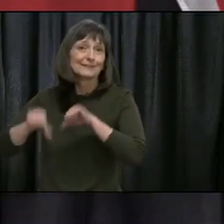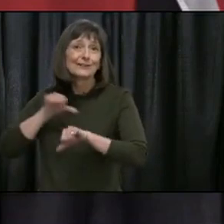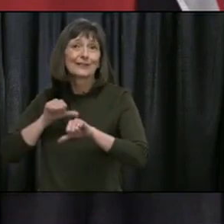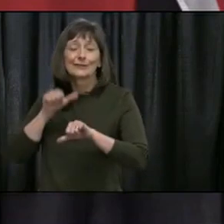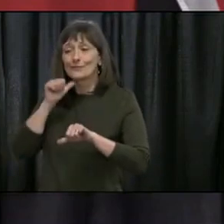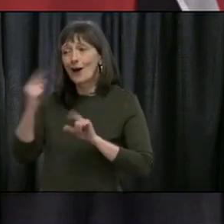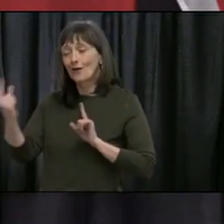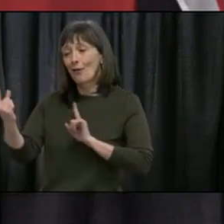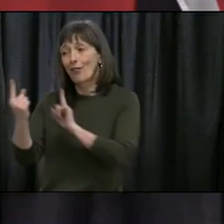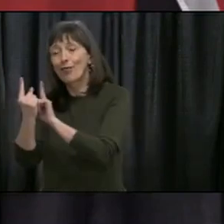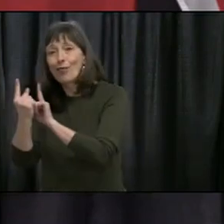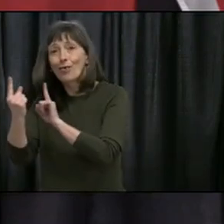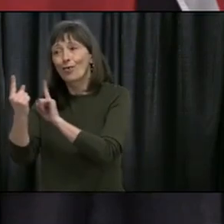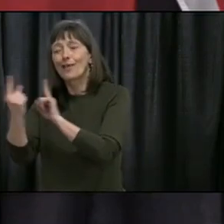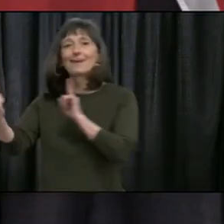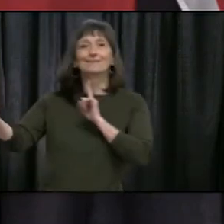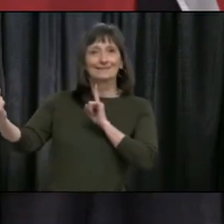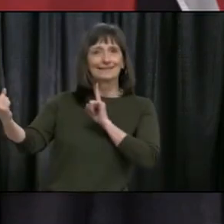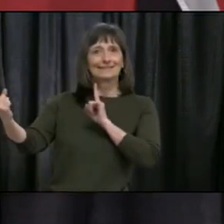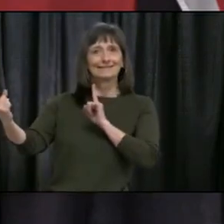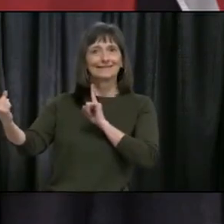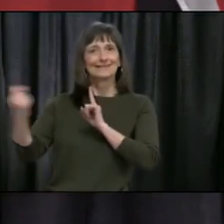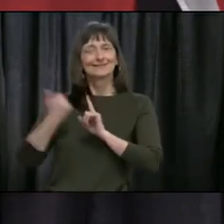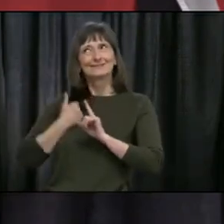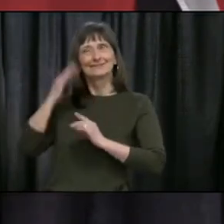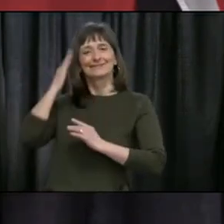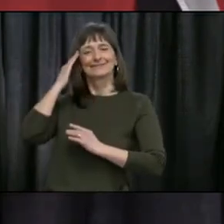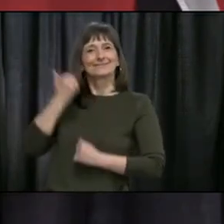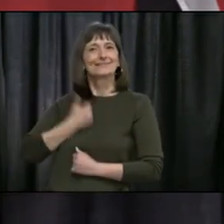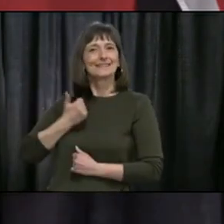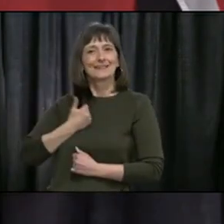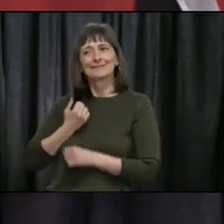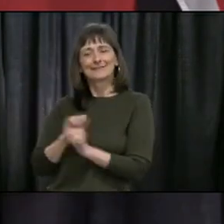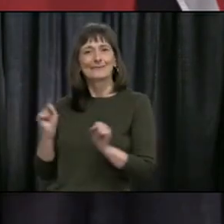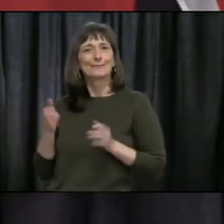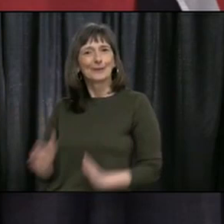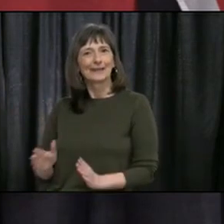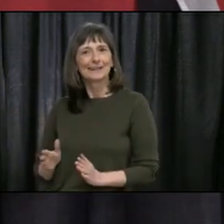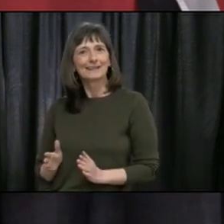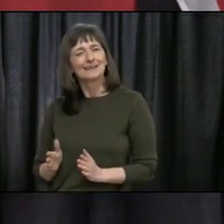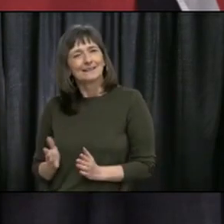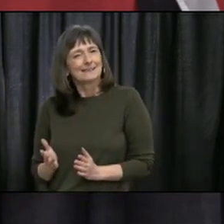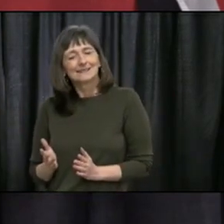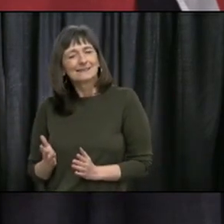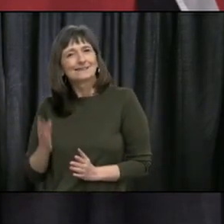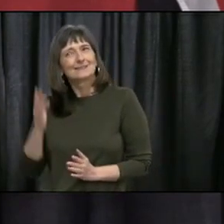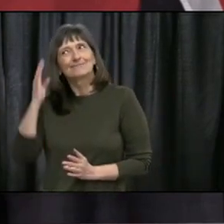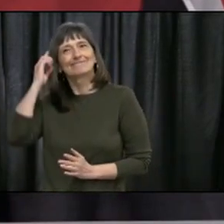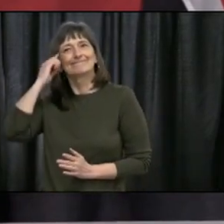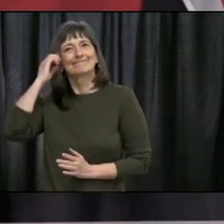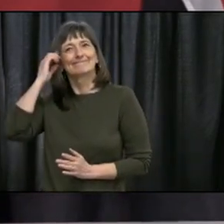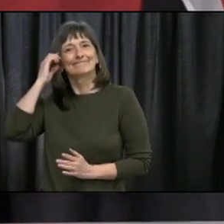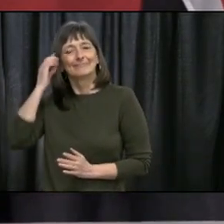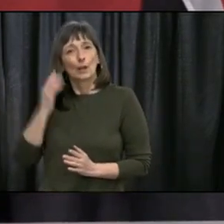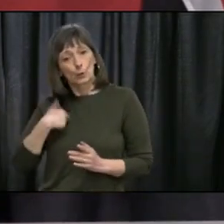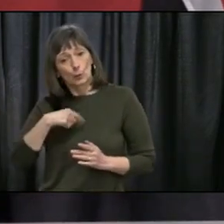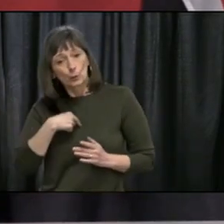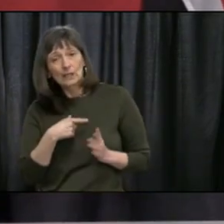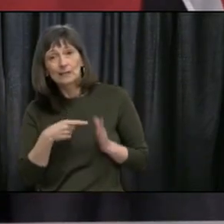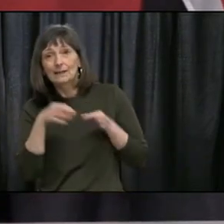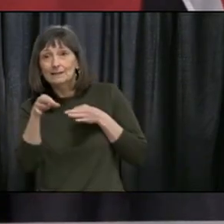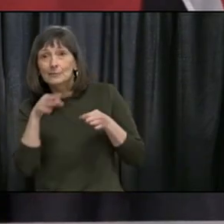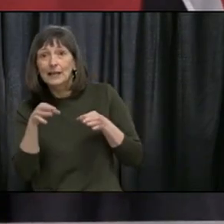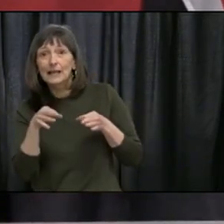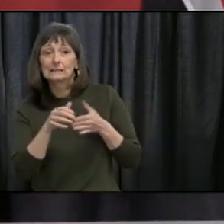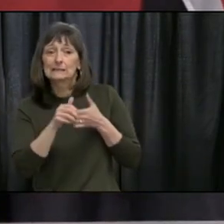people, you know, from us as this. But there are certain things that you could actually do with using common sense and put in place guidelines that